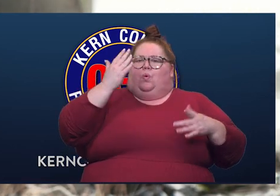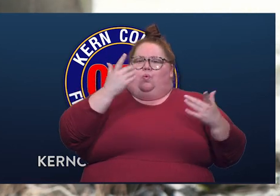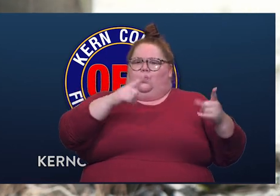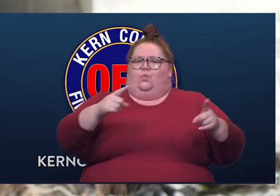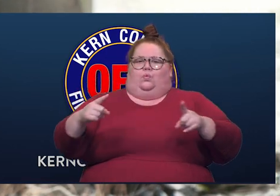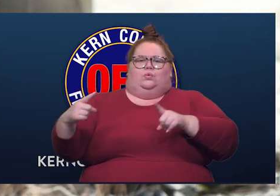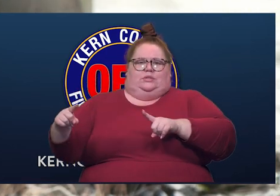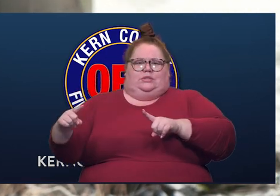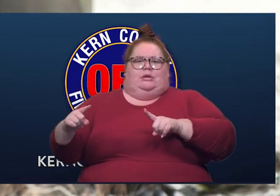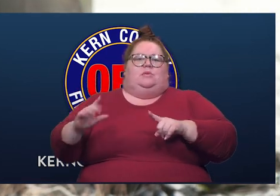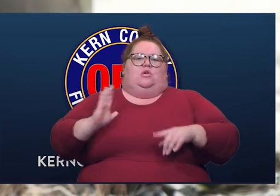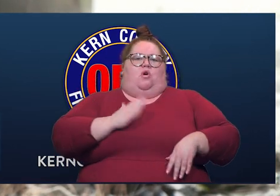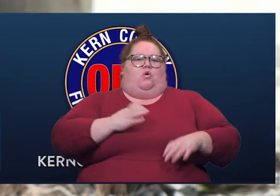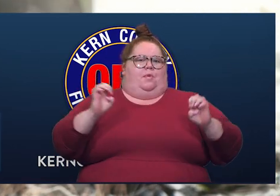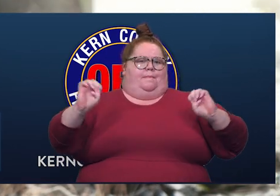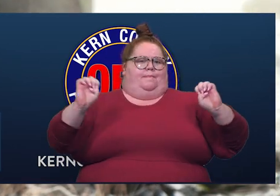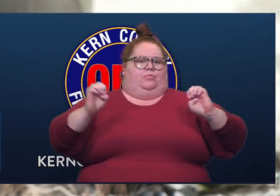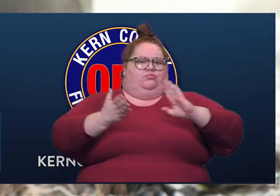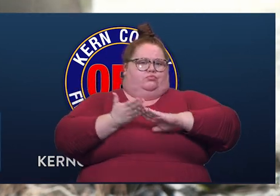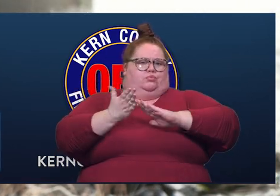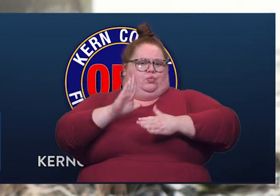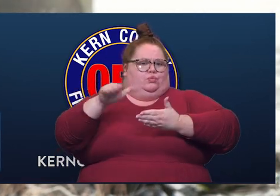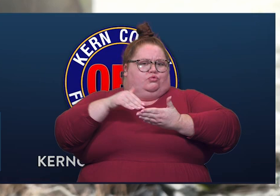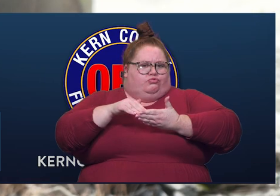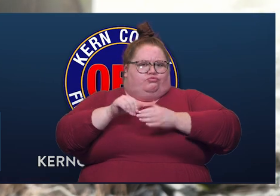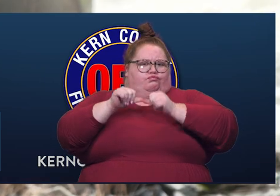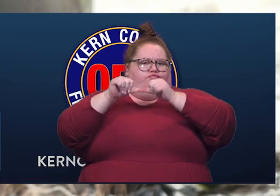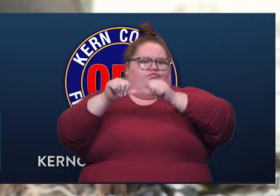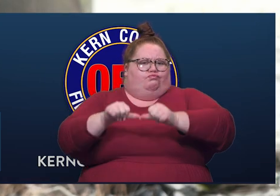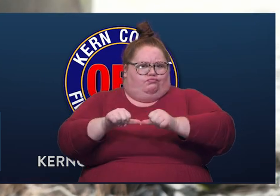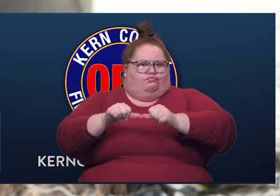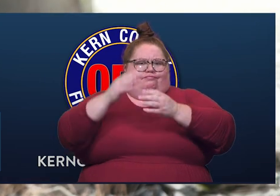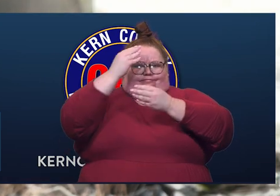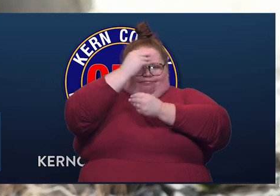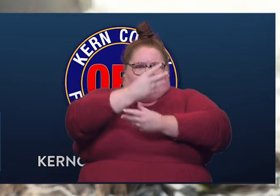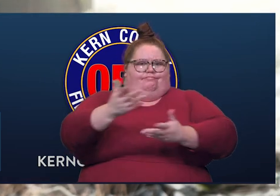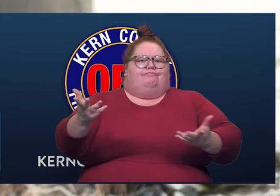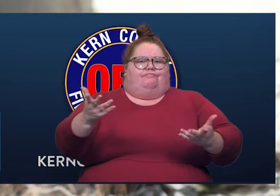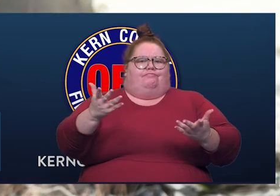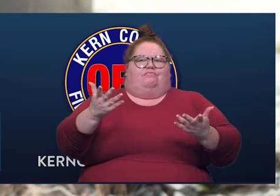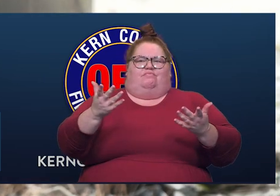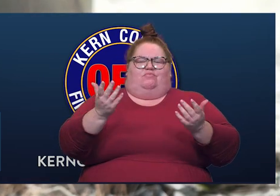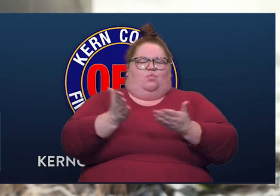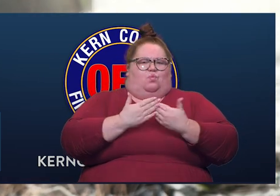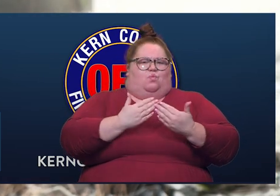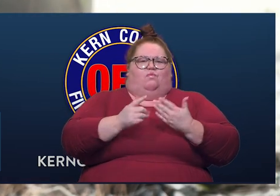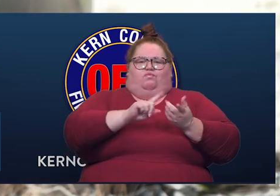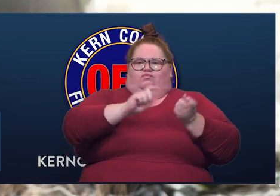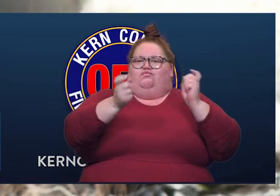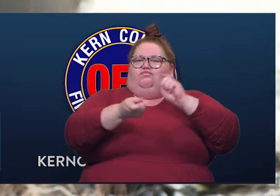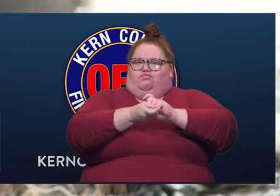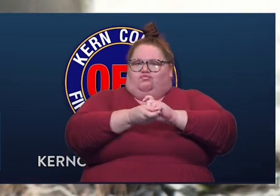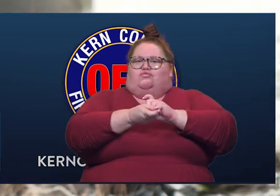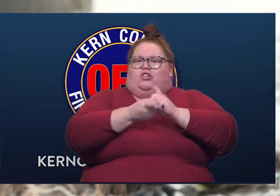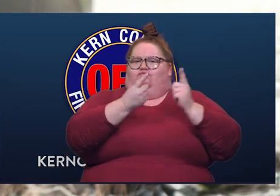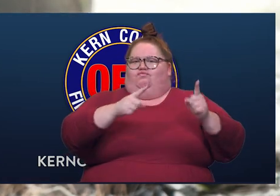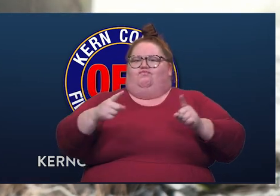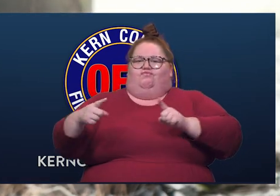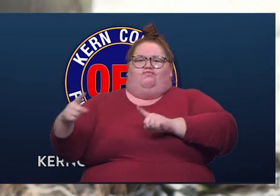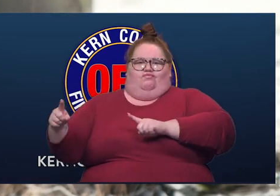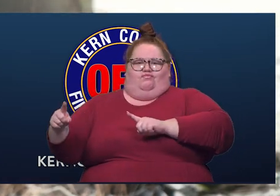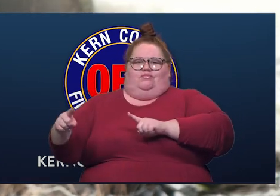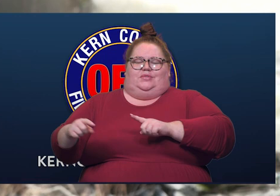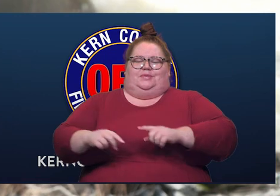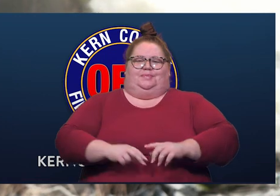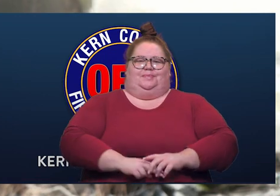Operations Center, and we'll continue to keep you as most updated and as soon as we possibly can of any changes that